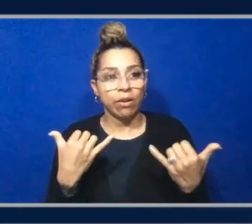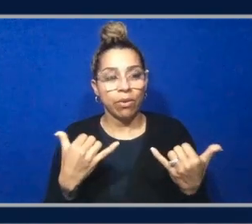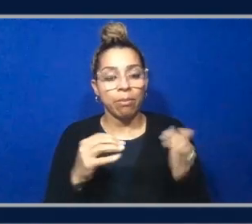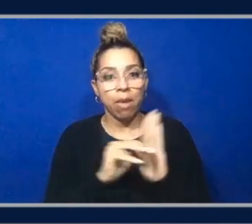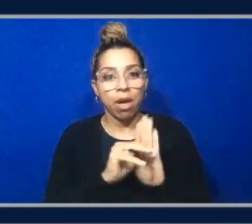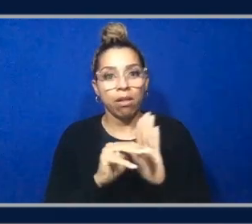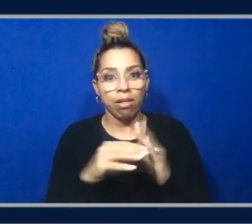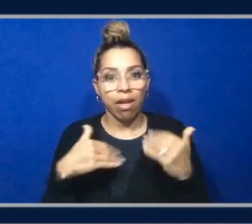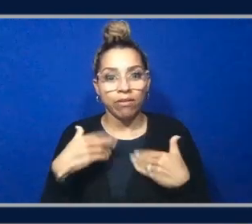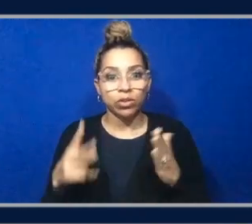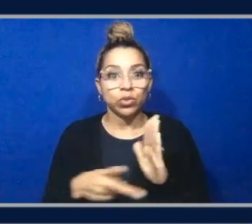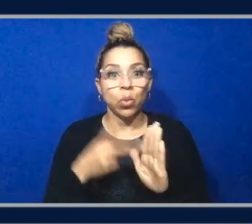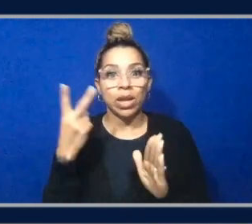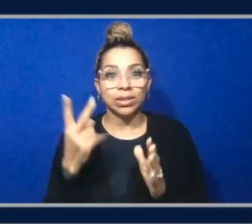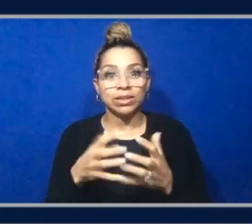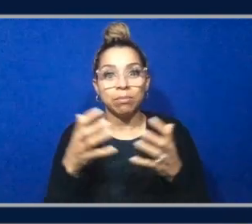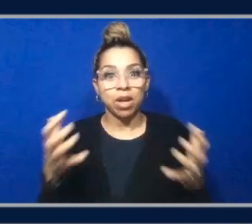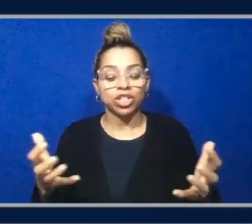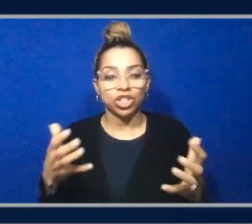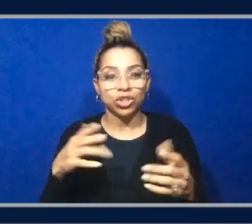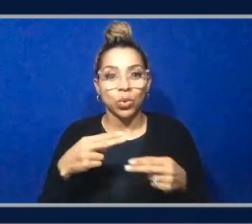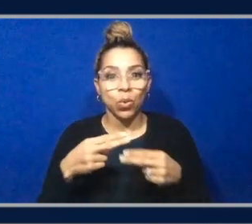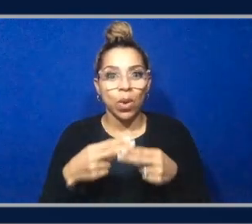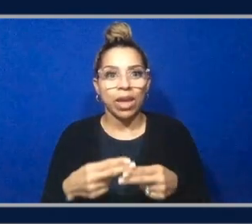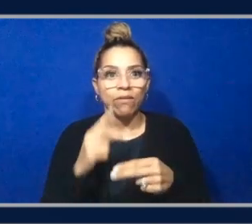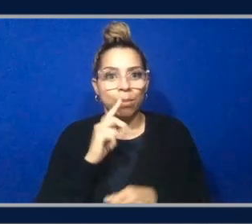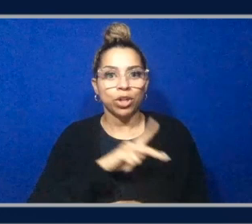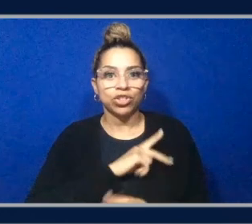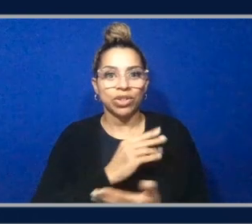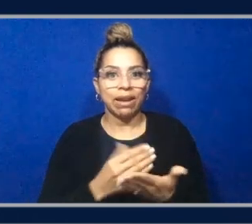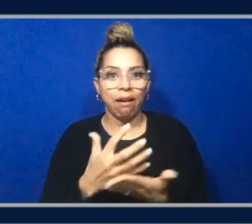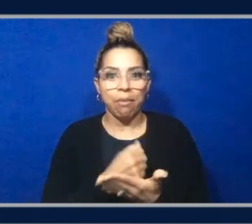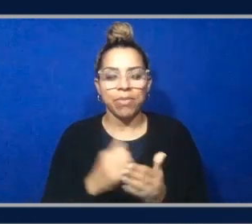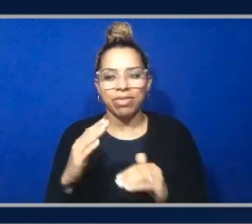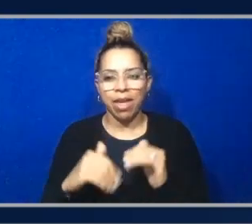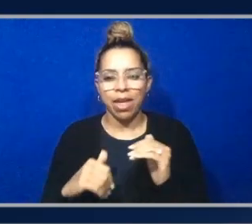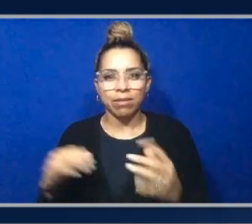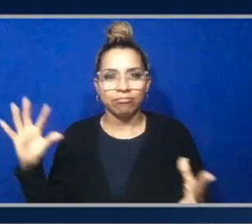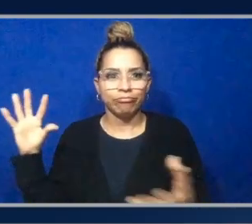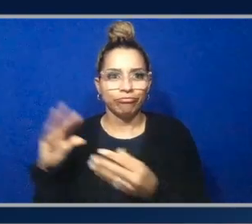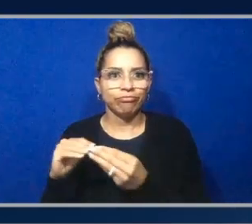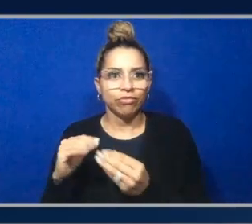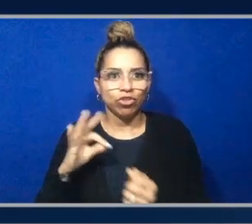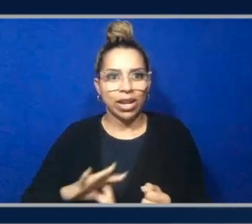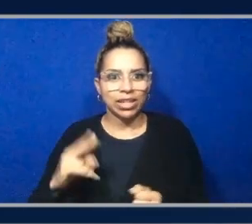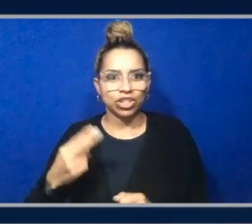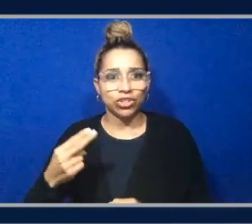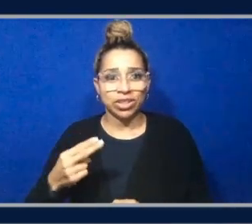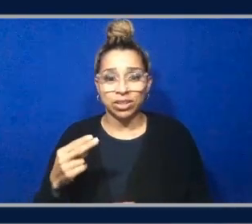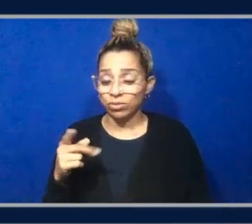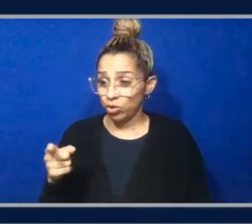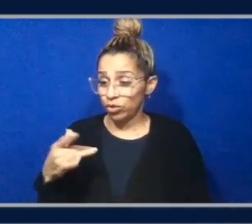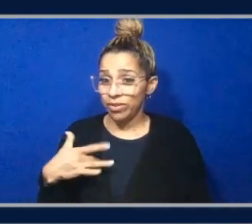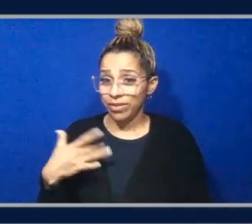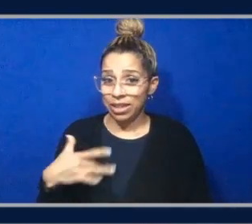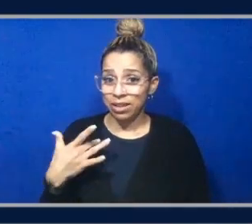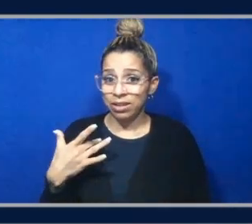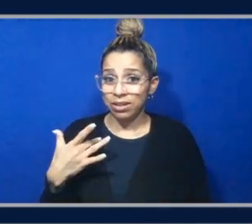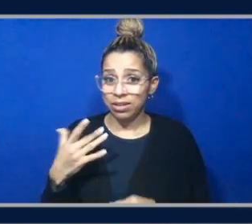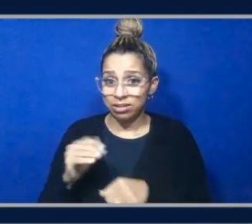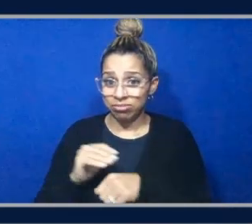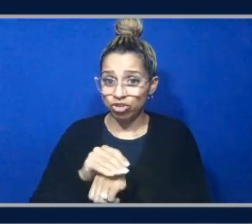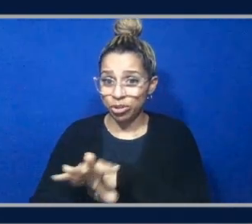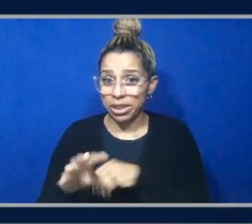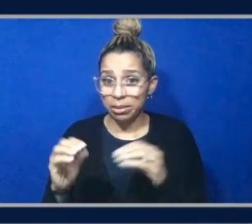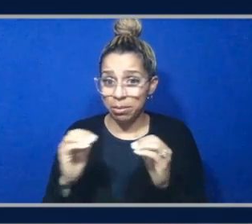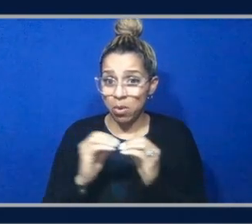personal income than on the length of credit history. Would you say it's attributing? Would you say it's attributing more? I would say that. Okay.